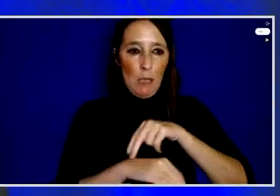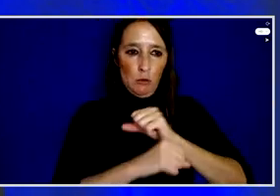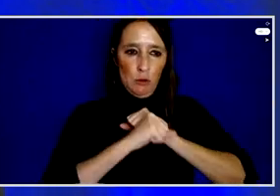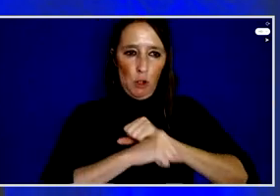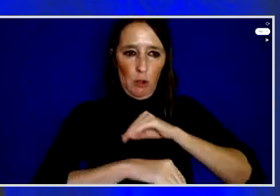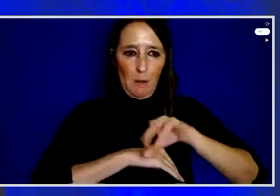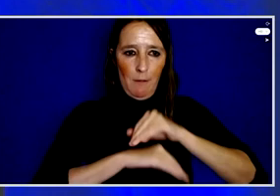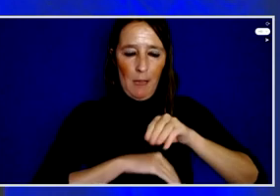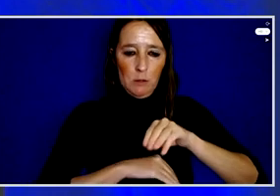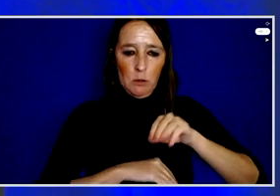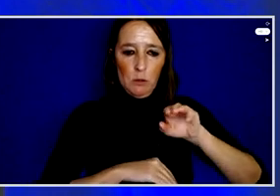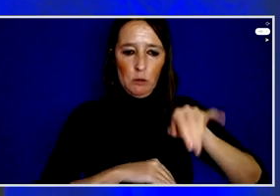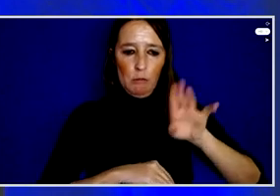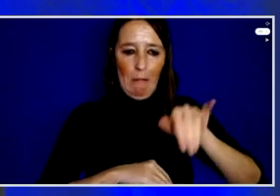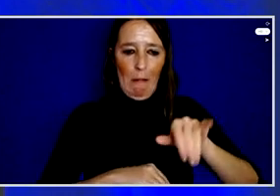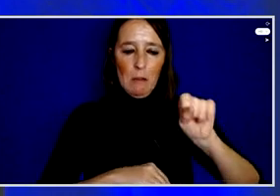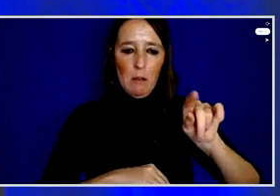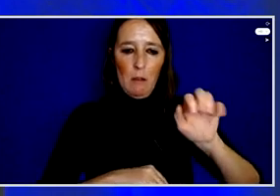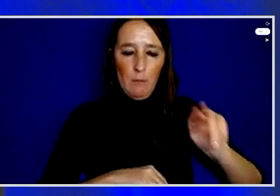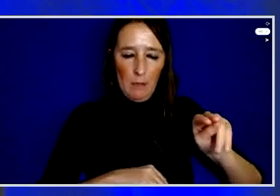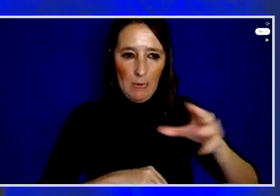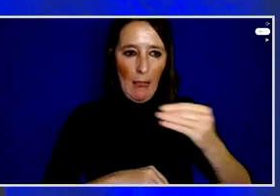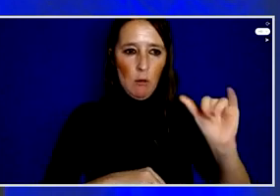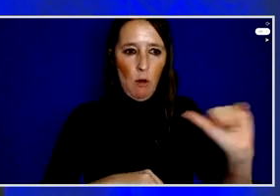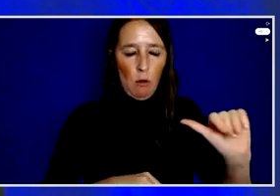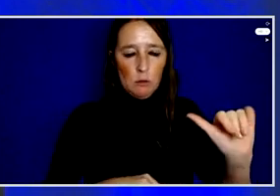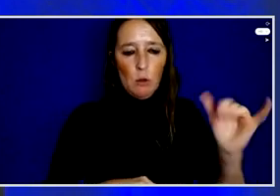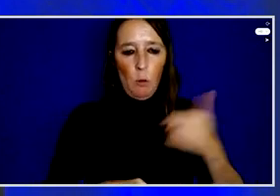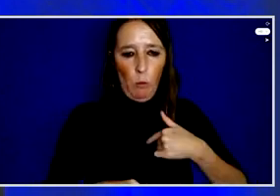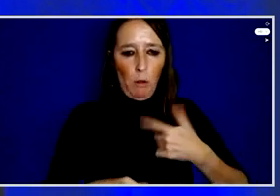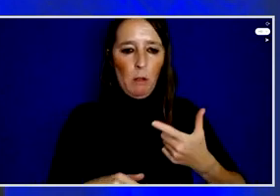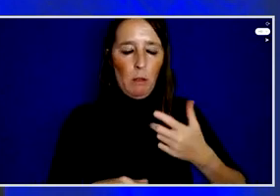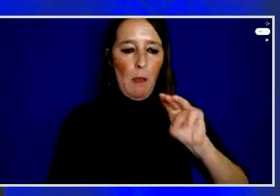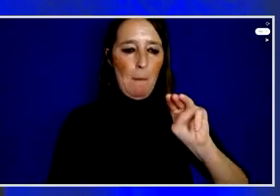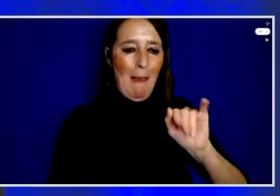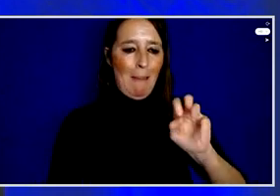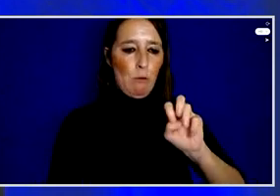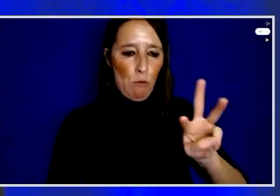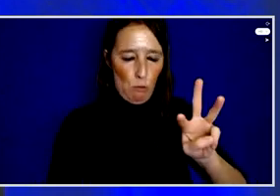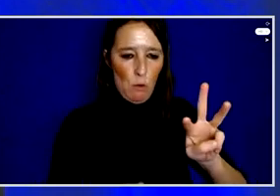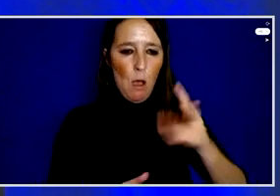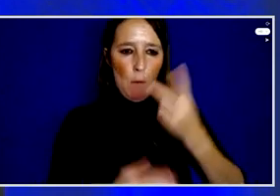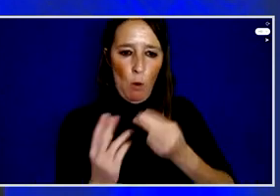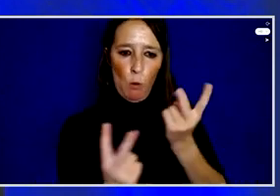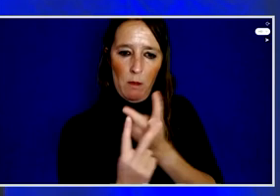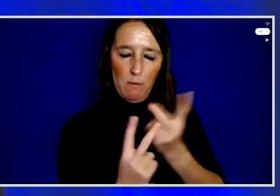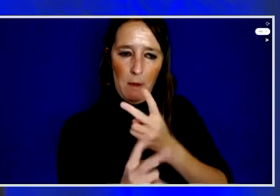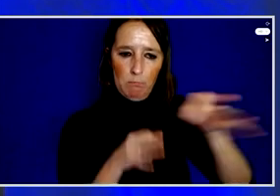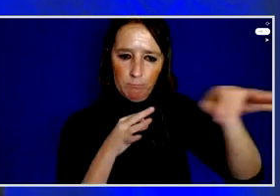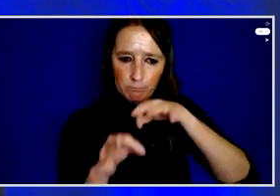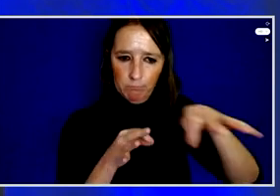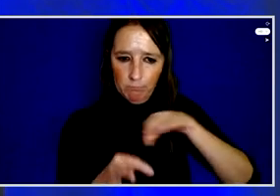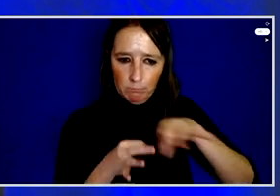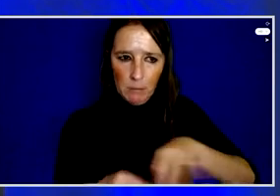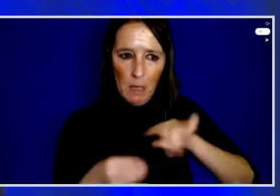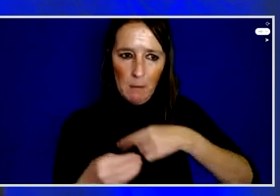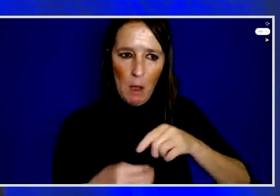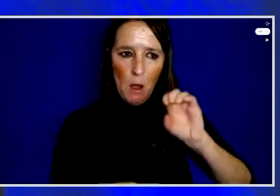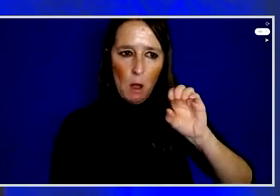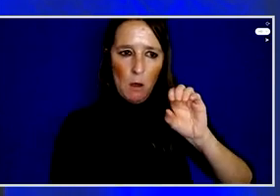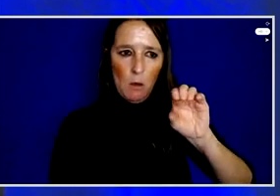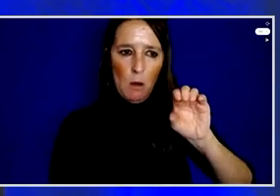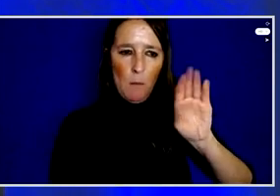the Administrator for the Agency for International Development, Samantha Power, both about the Biden Administration's first ever